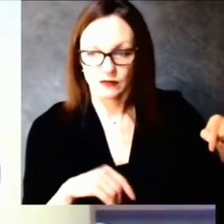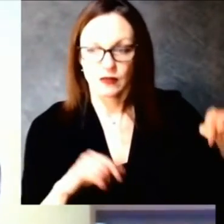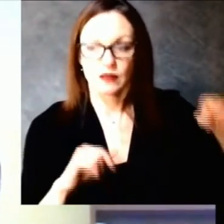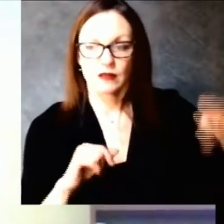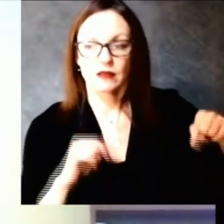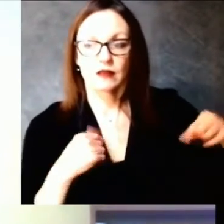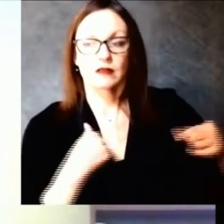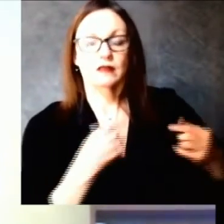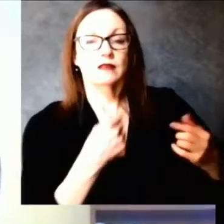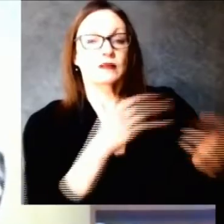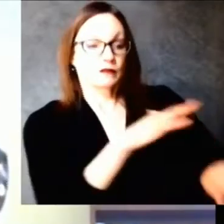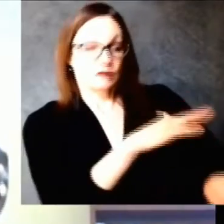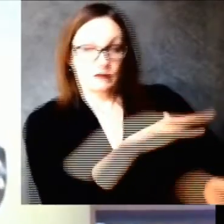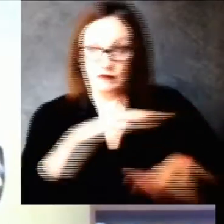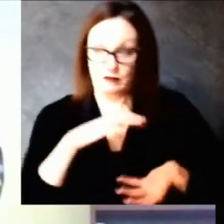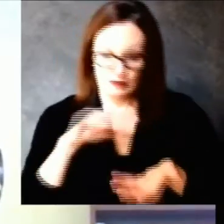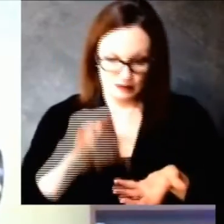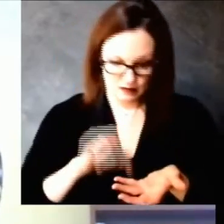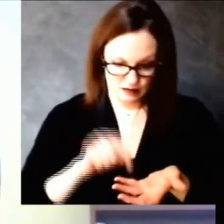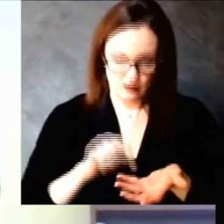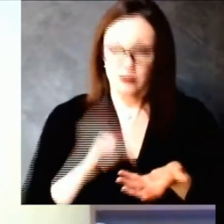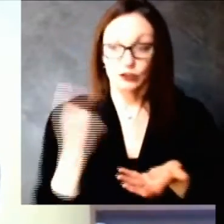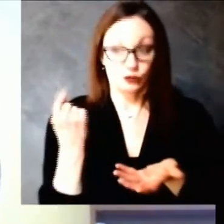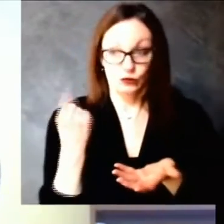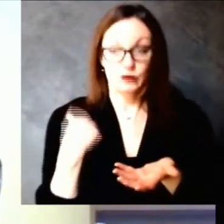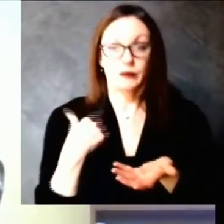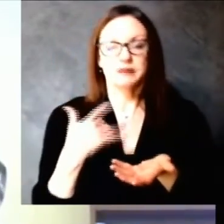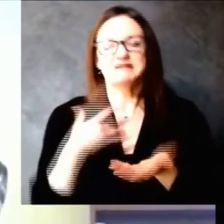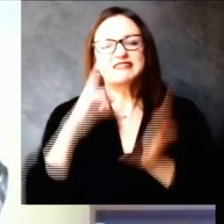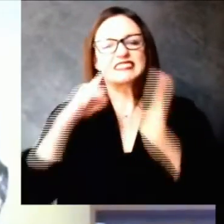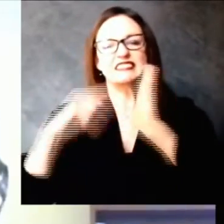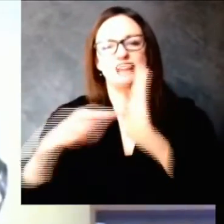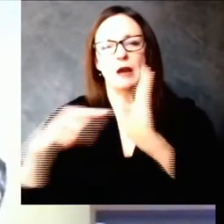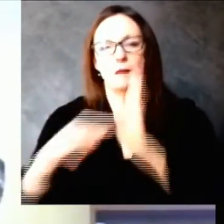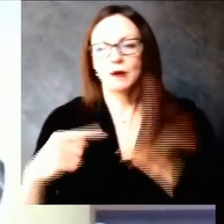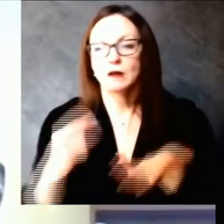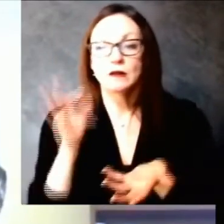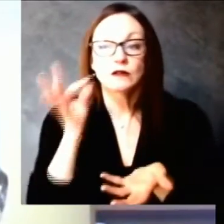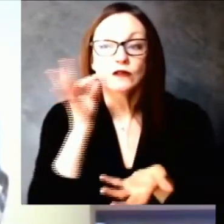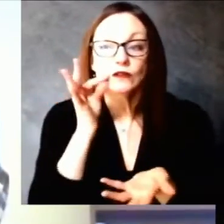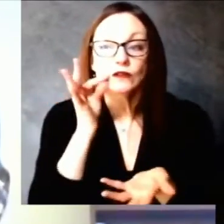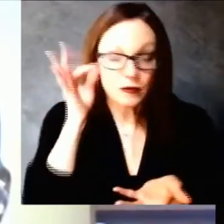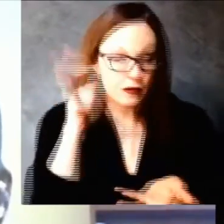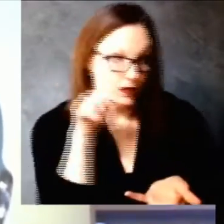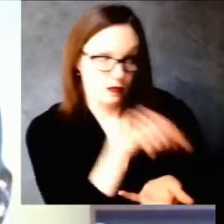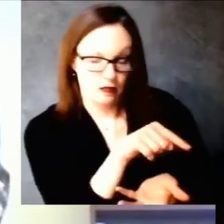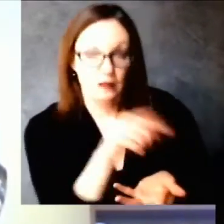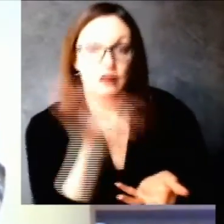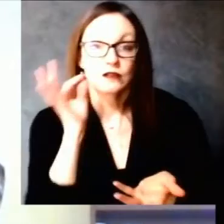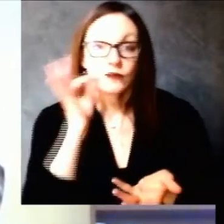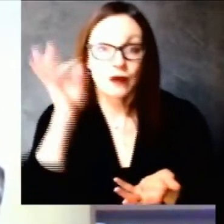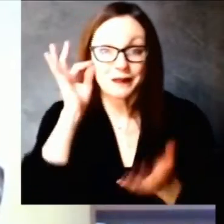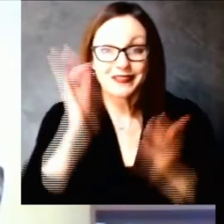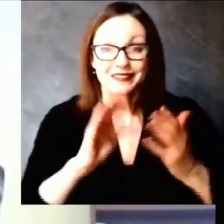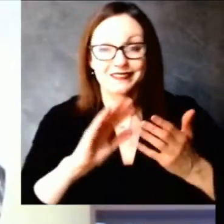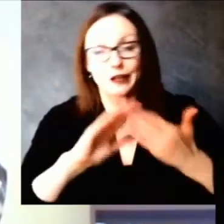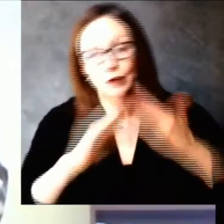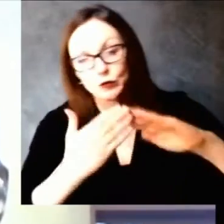less of a disparity with our native american population to federally qualified health centers free and